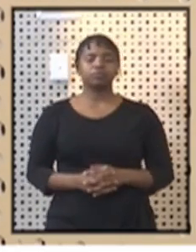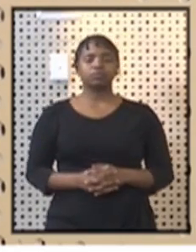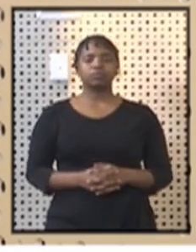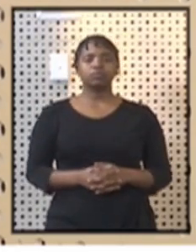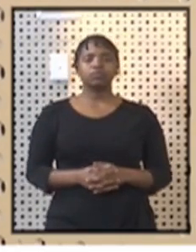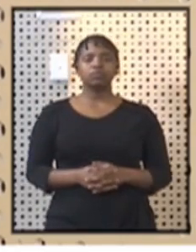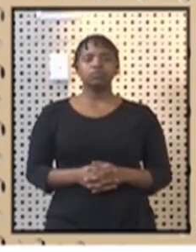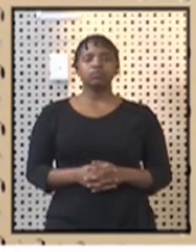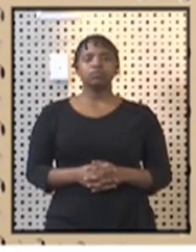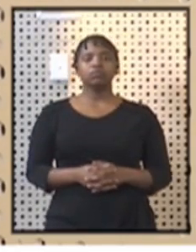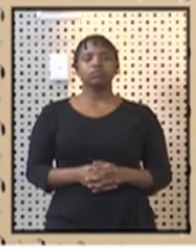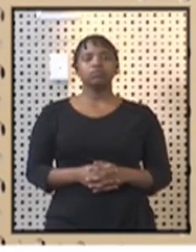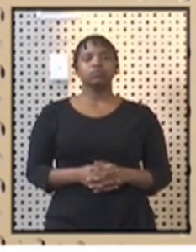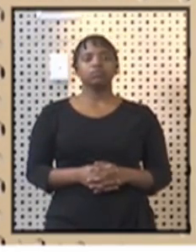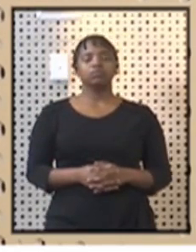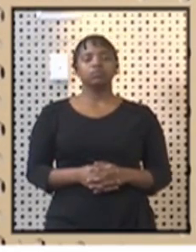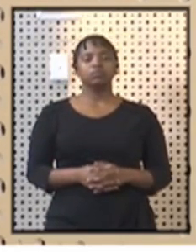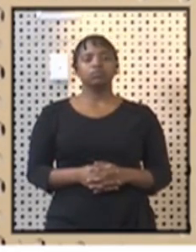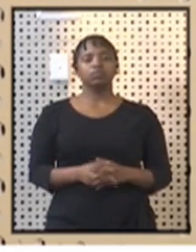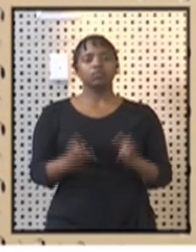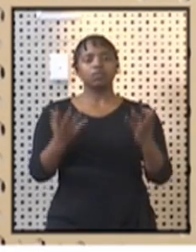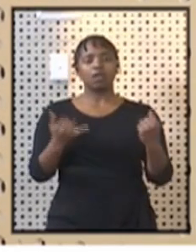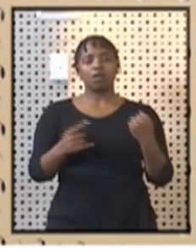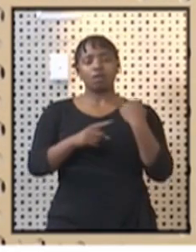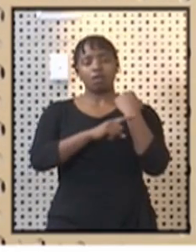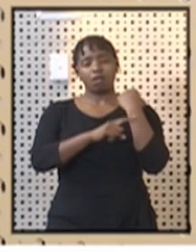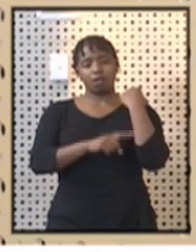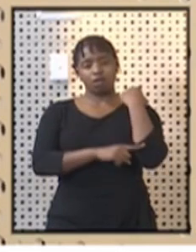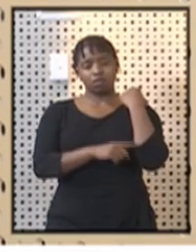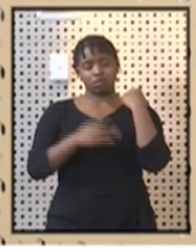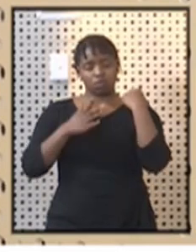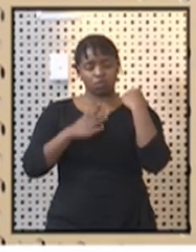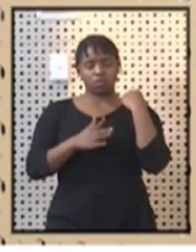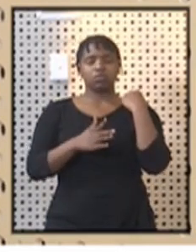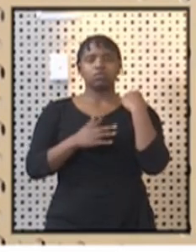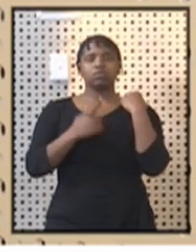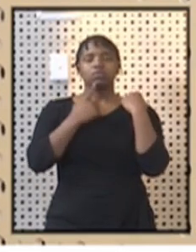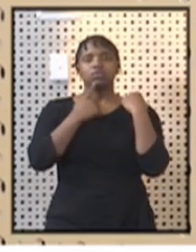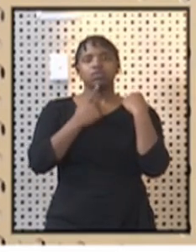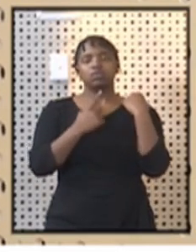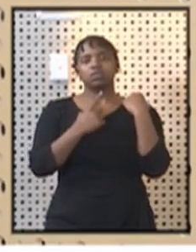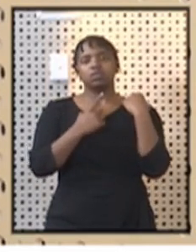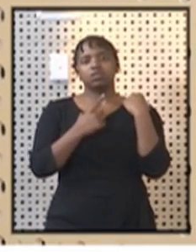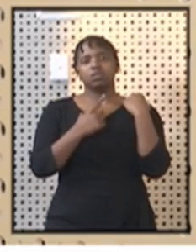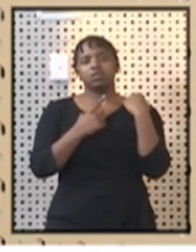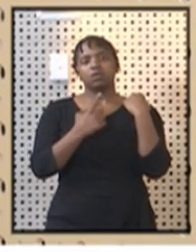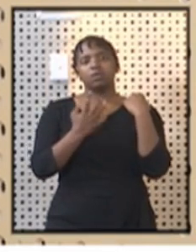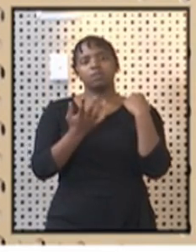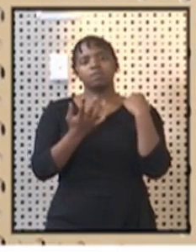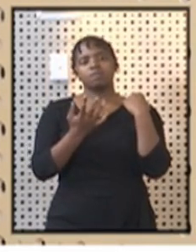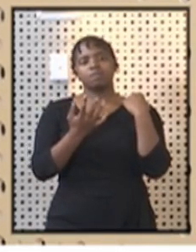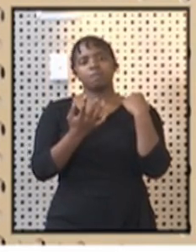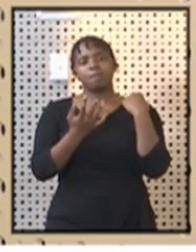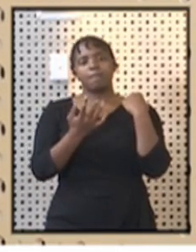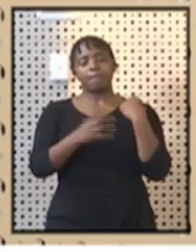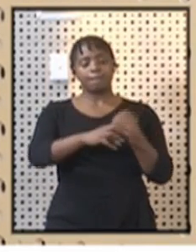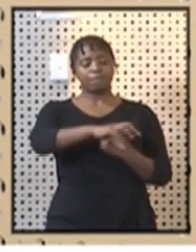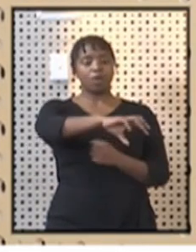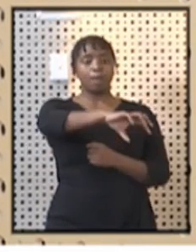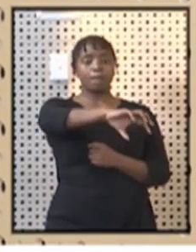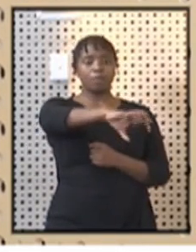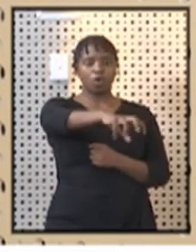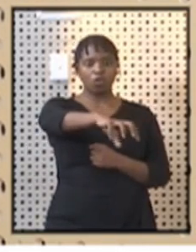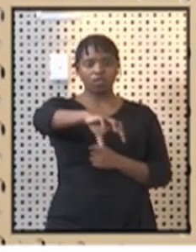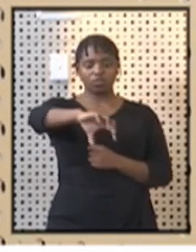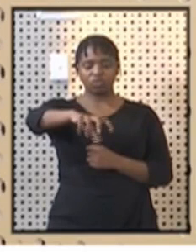we would like to also just reflect on is interprovincial leisure.